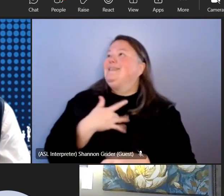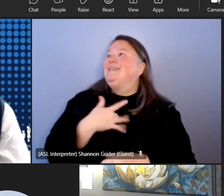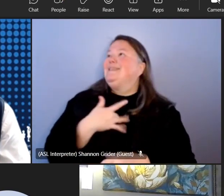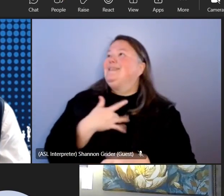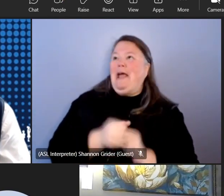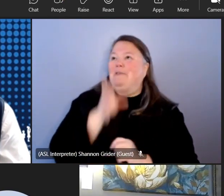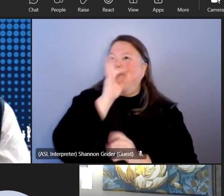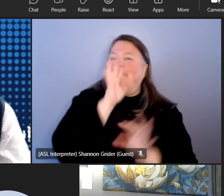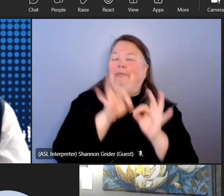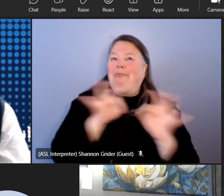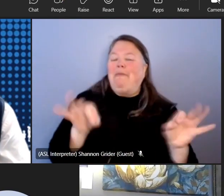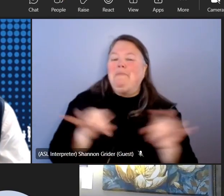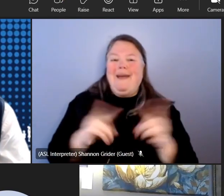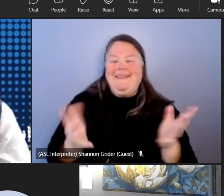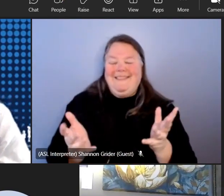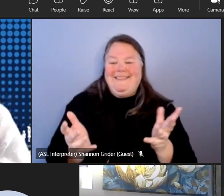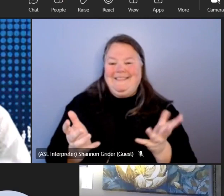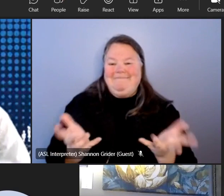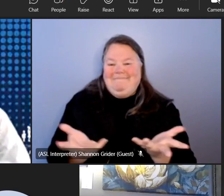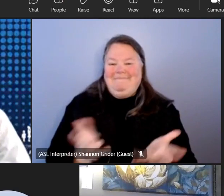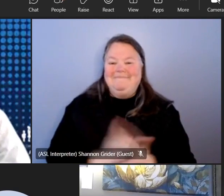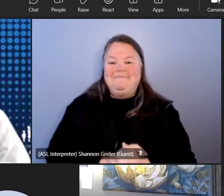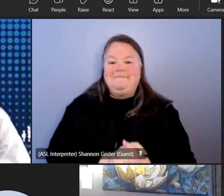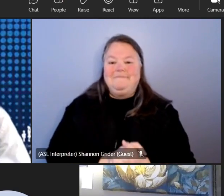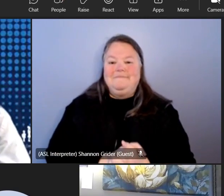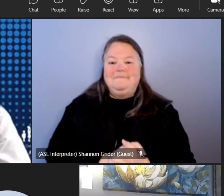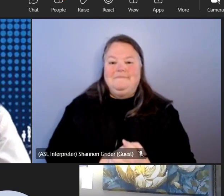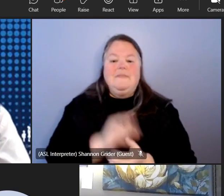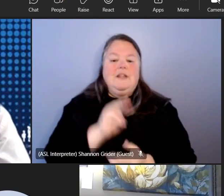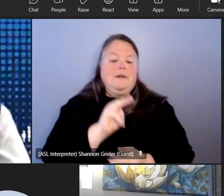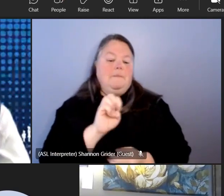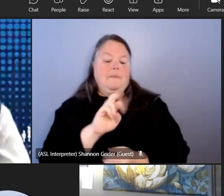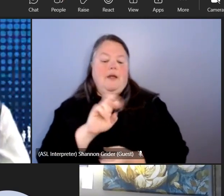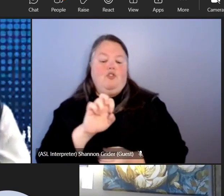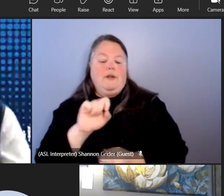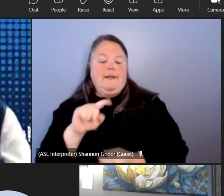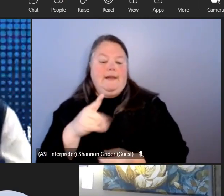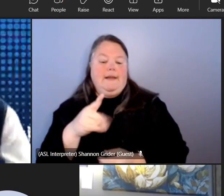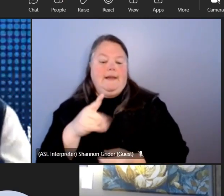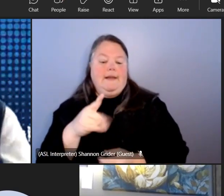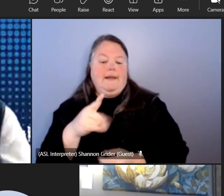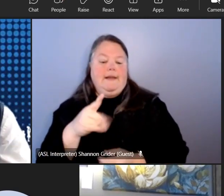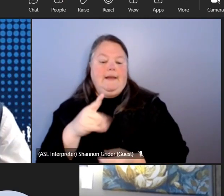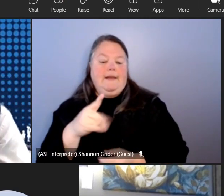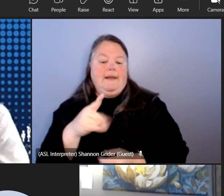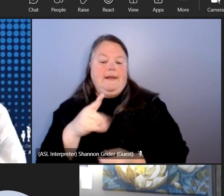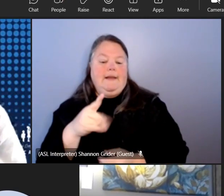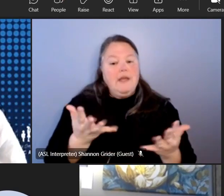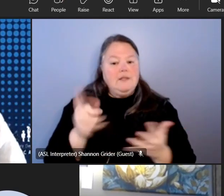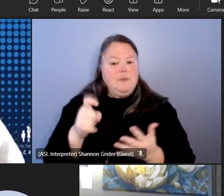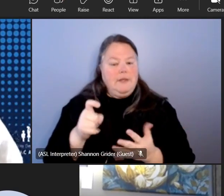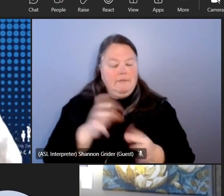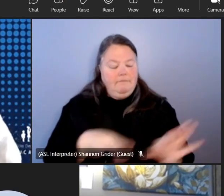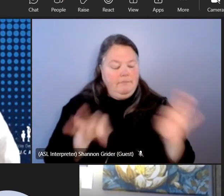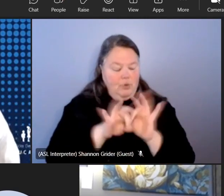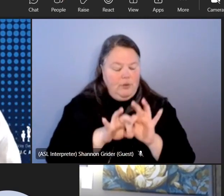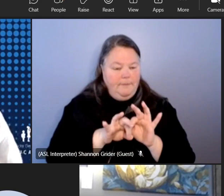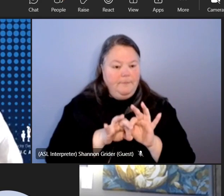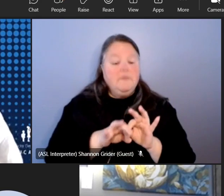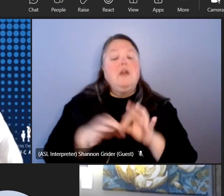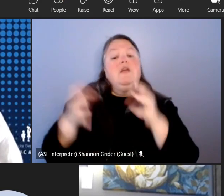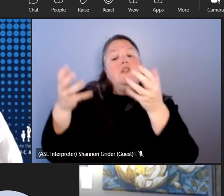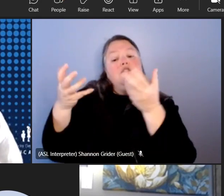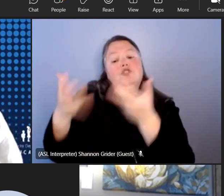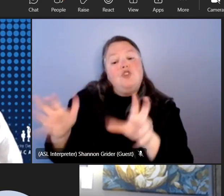so a couple things that are important to think about as dr glass mentioned you know there already is a body